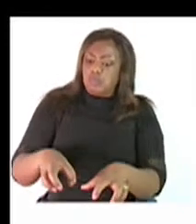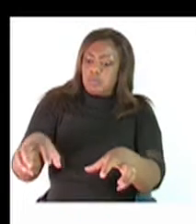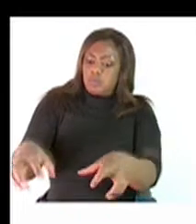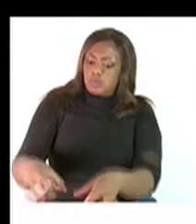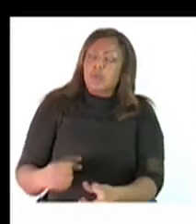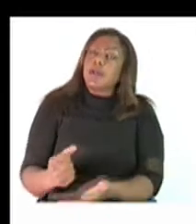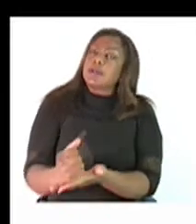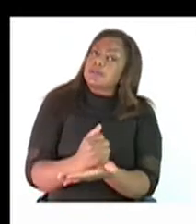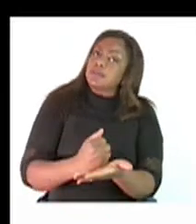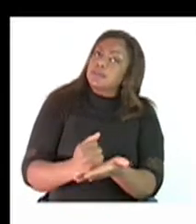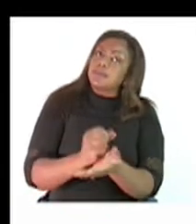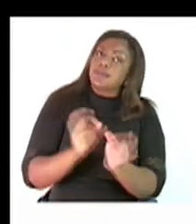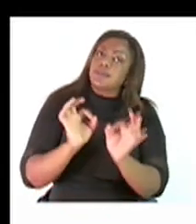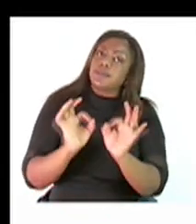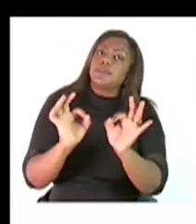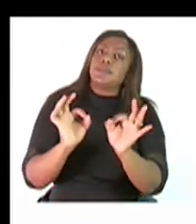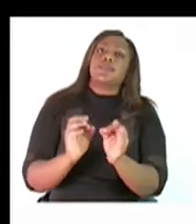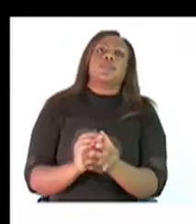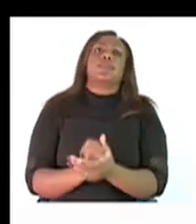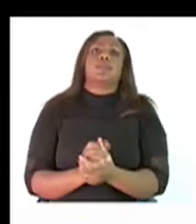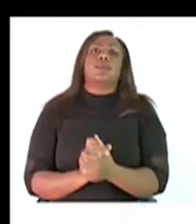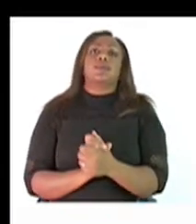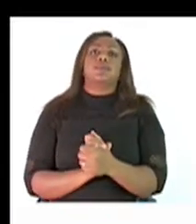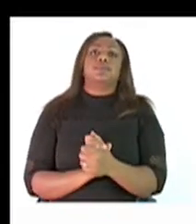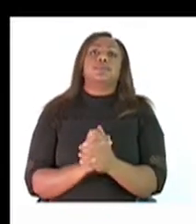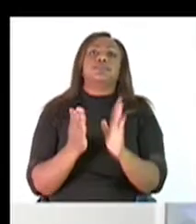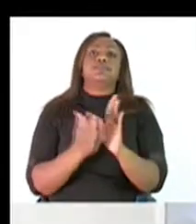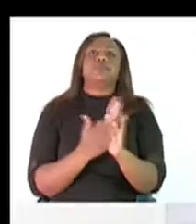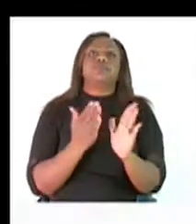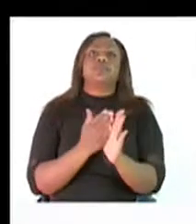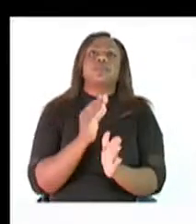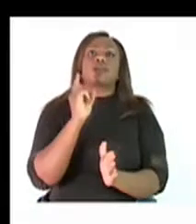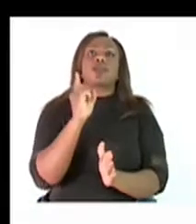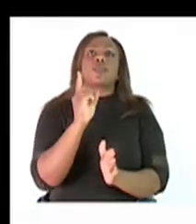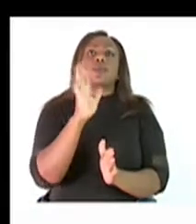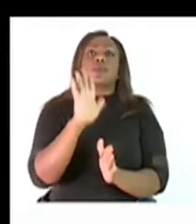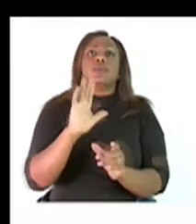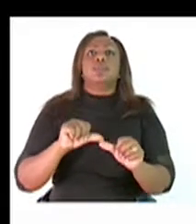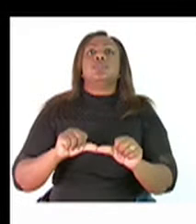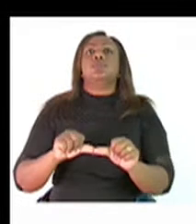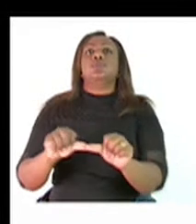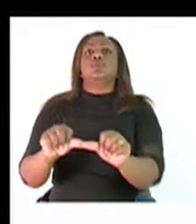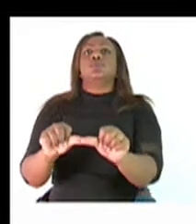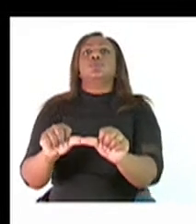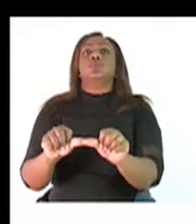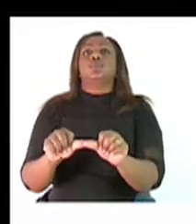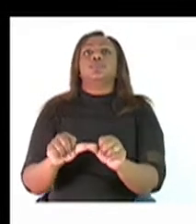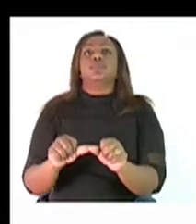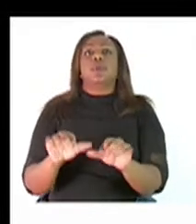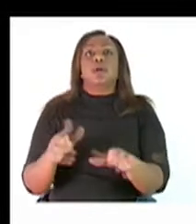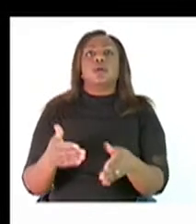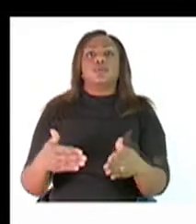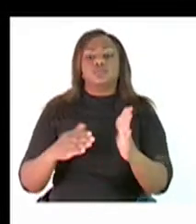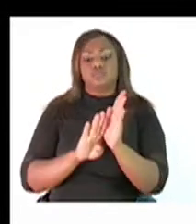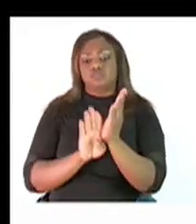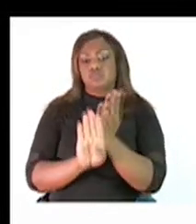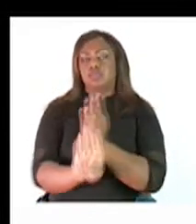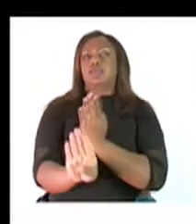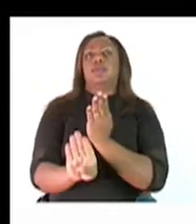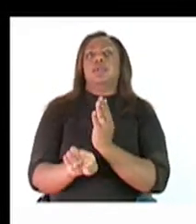Let's turn on page 15. Continue how to prevent the spread of diseases.